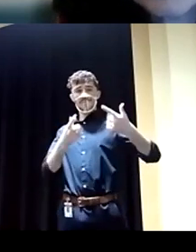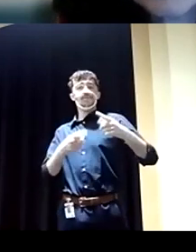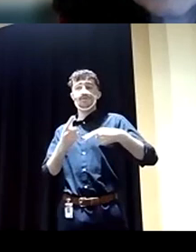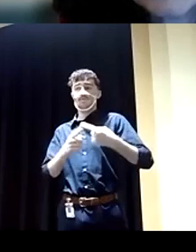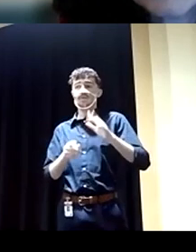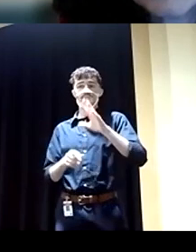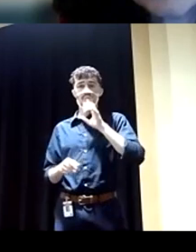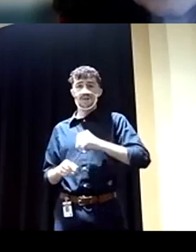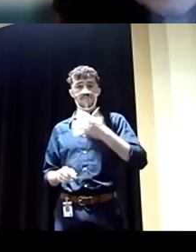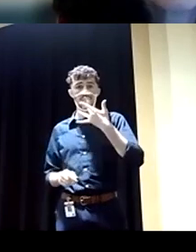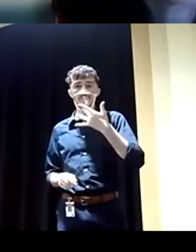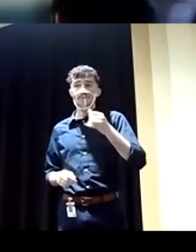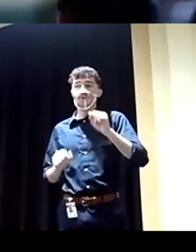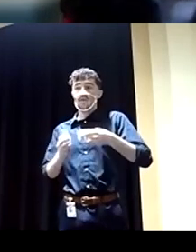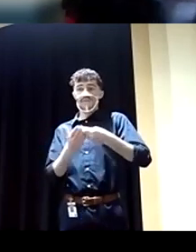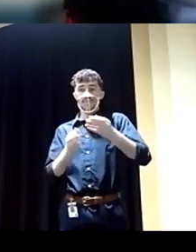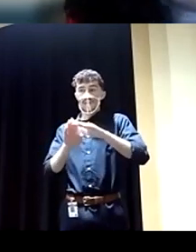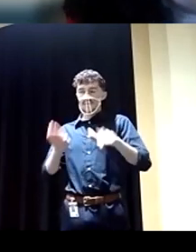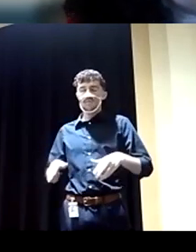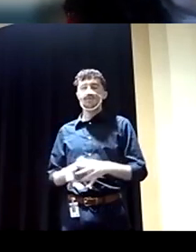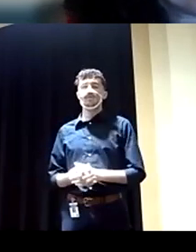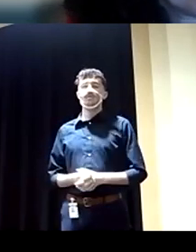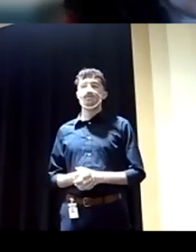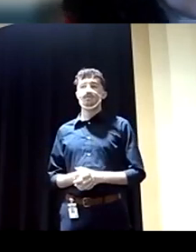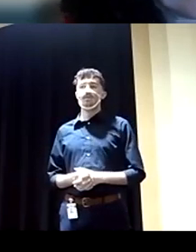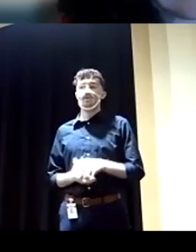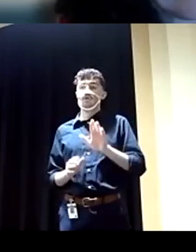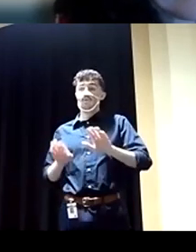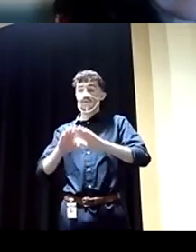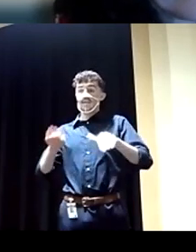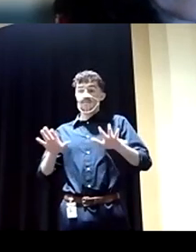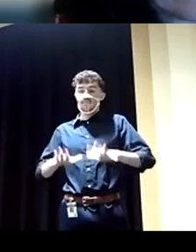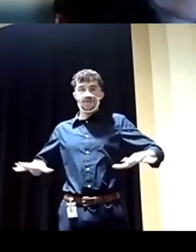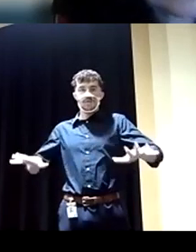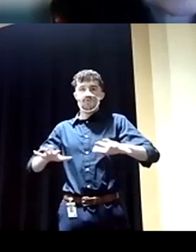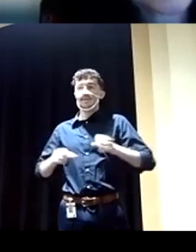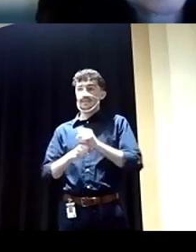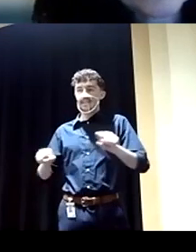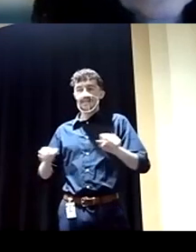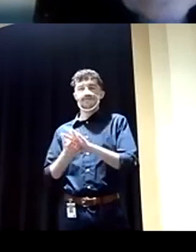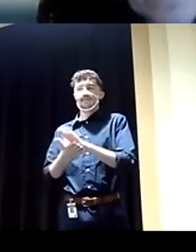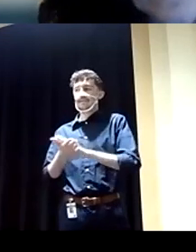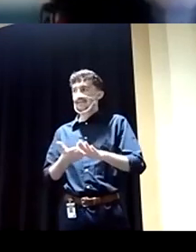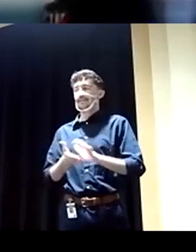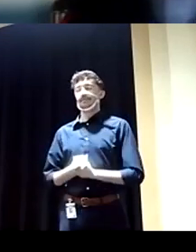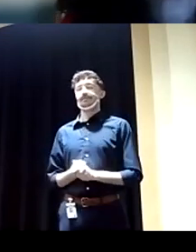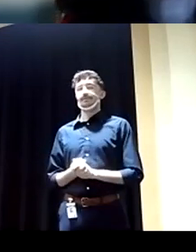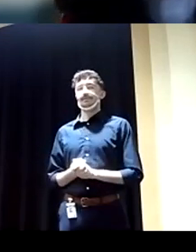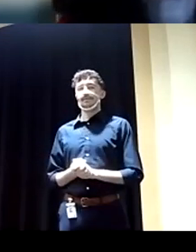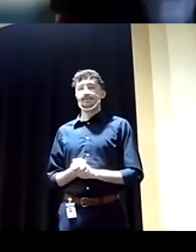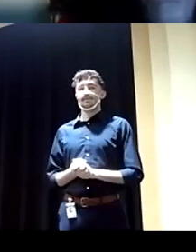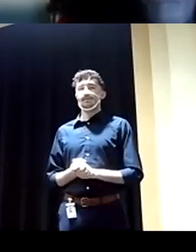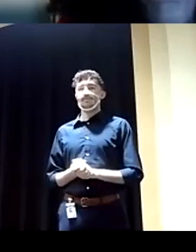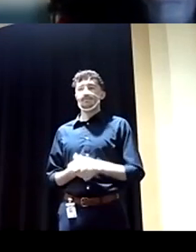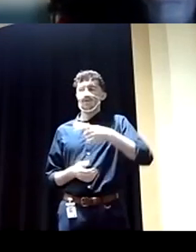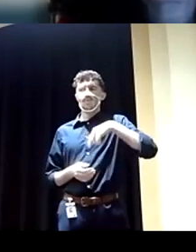house that you were able to afford in the first place in a neighborhood that is safe and clean. We've seen too well